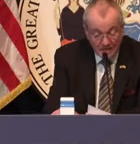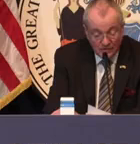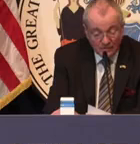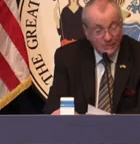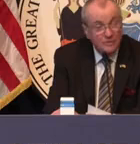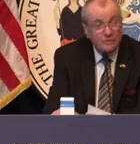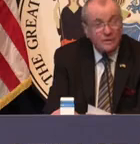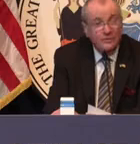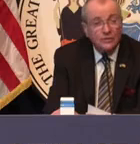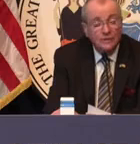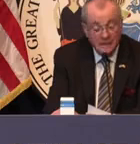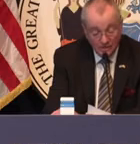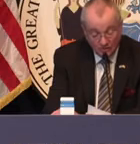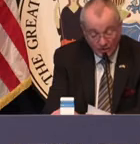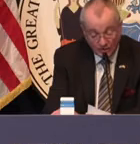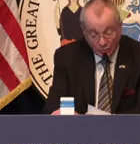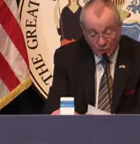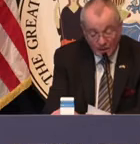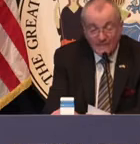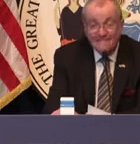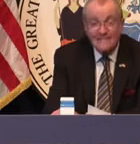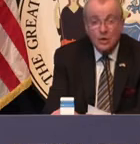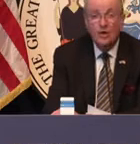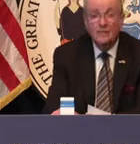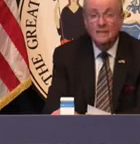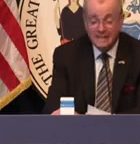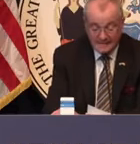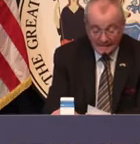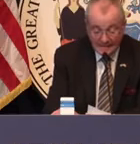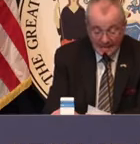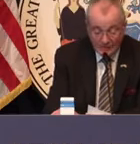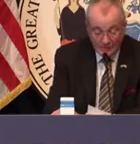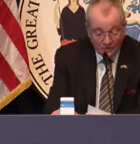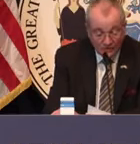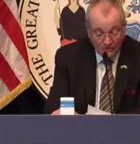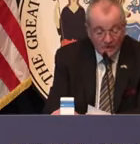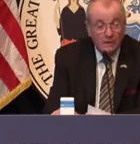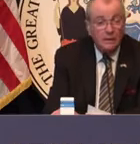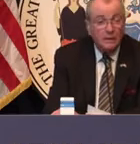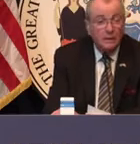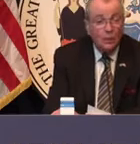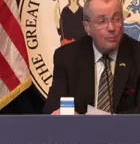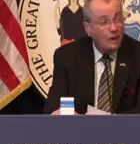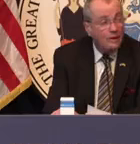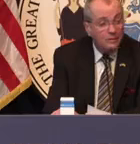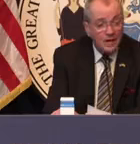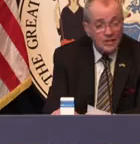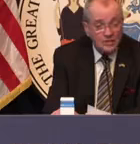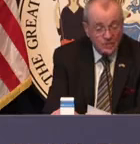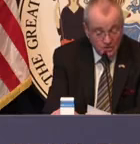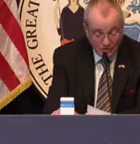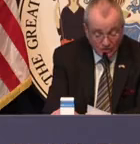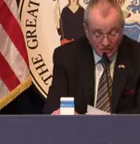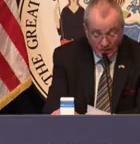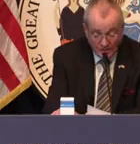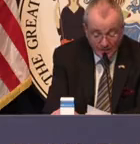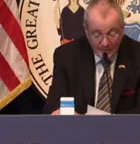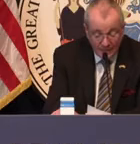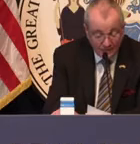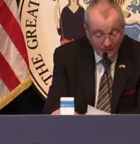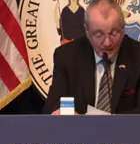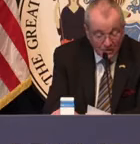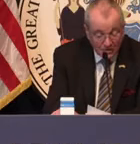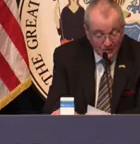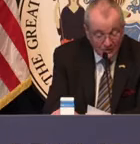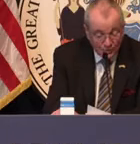able to take a self-administered, self-swab COVID-19 test at seven Walmart locations, as you can see up